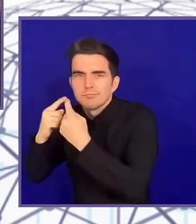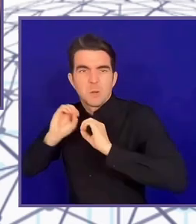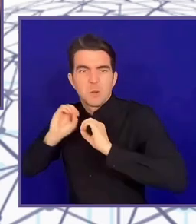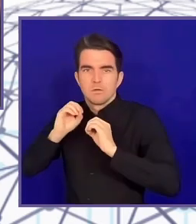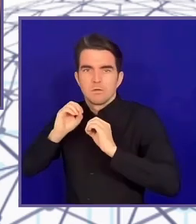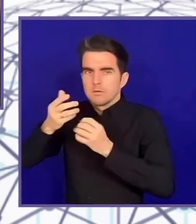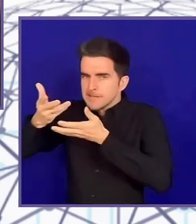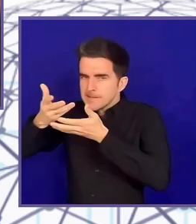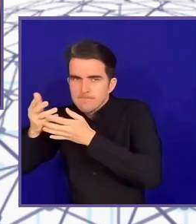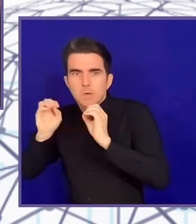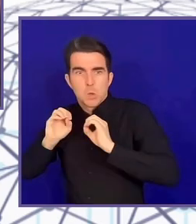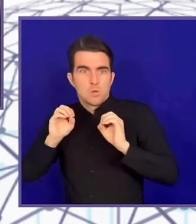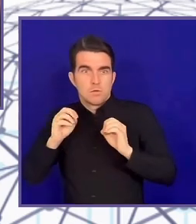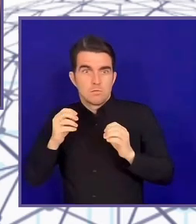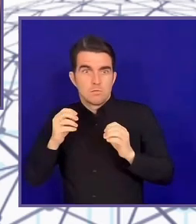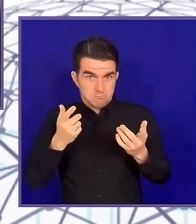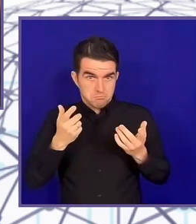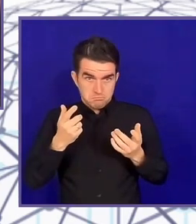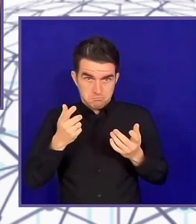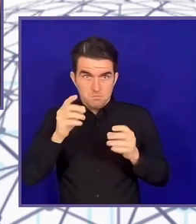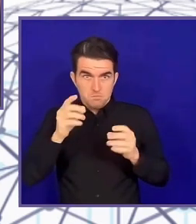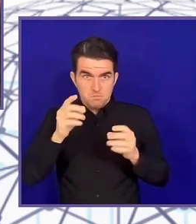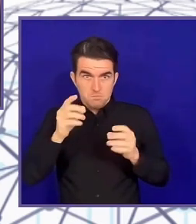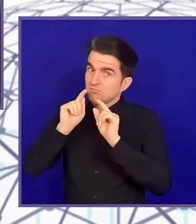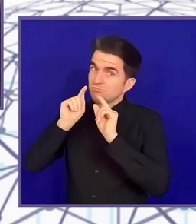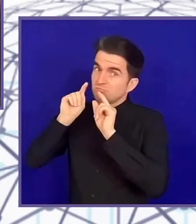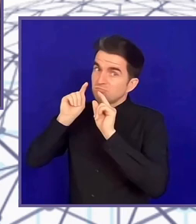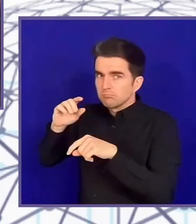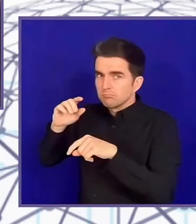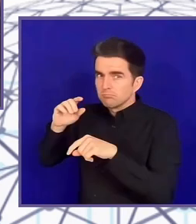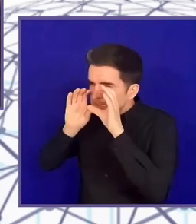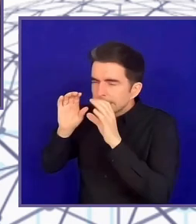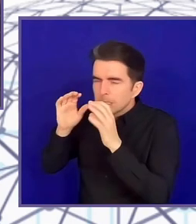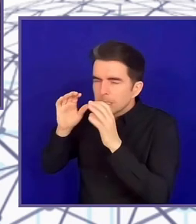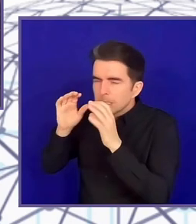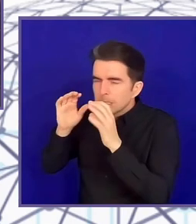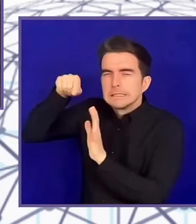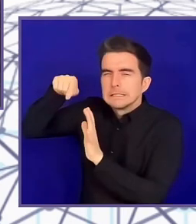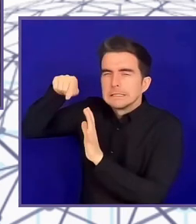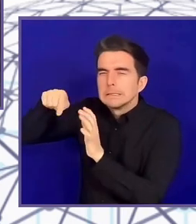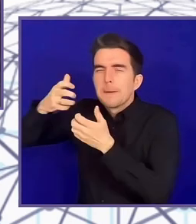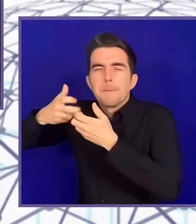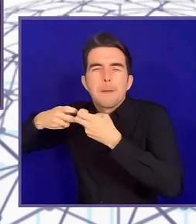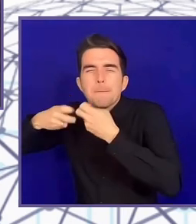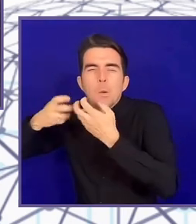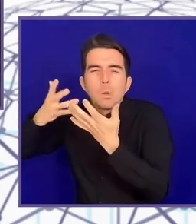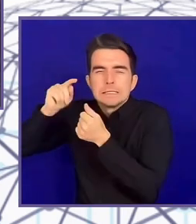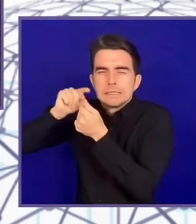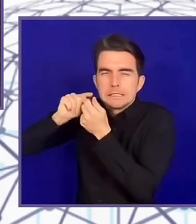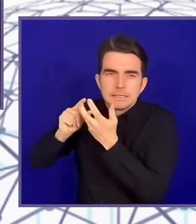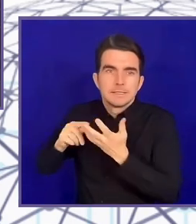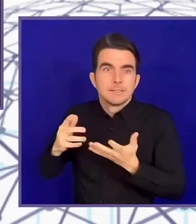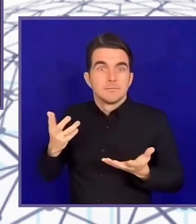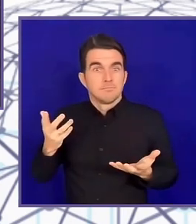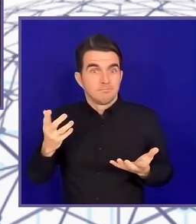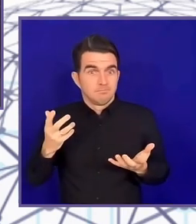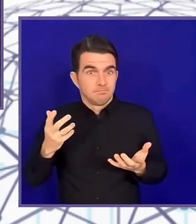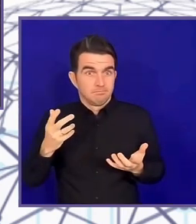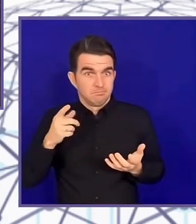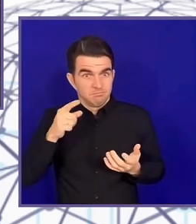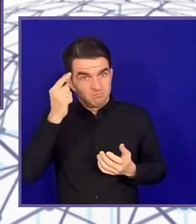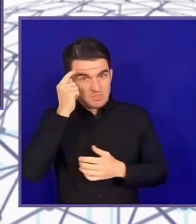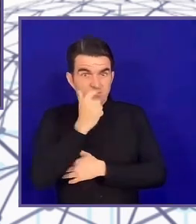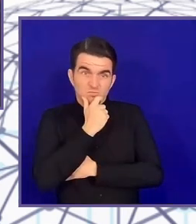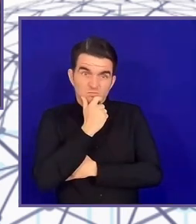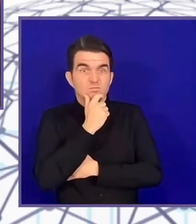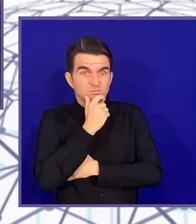really starting in the right place of thinking about how to build that network. And it's at places like these. London is a great place to do it. There's so much